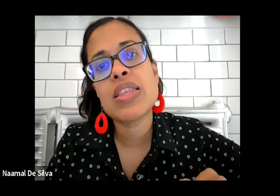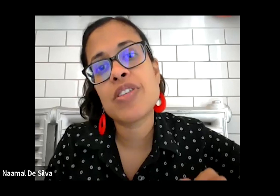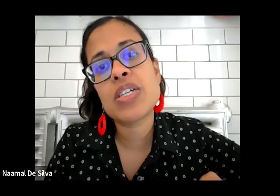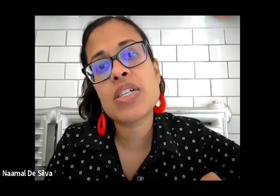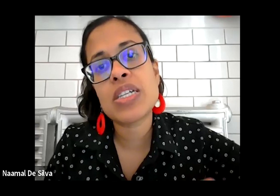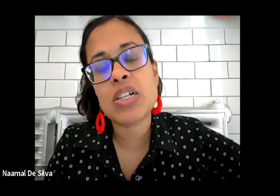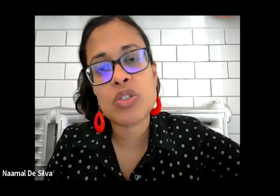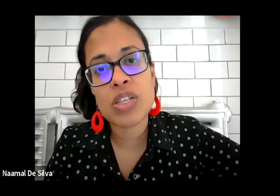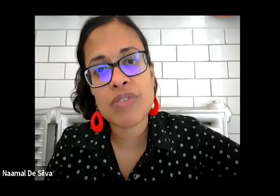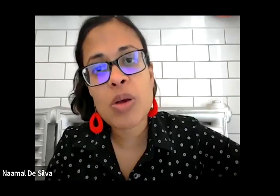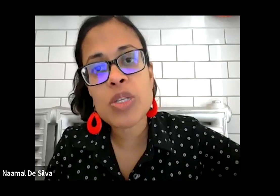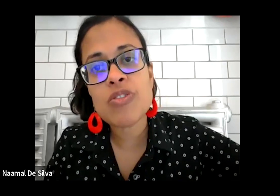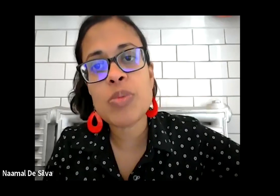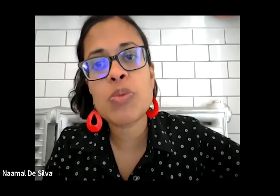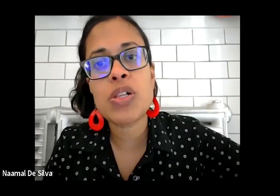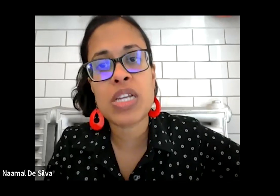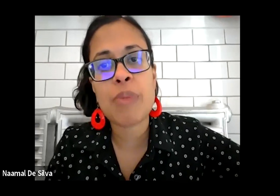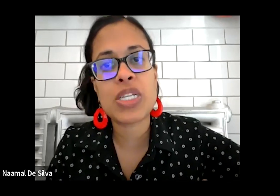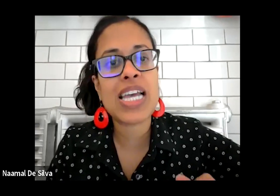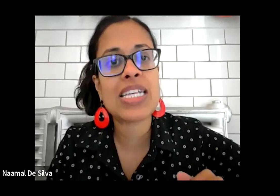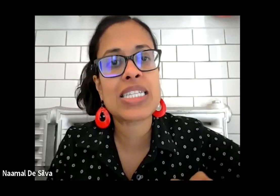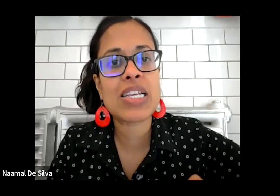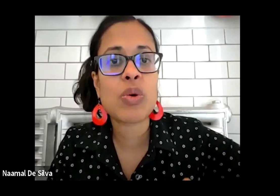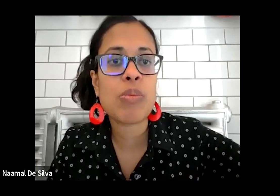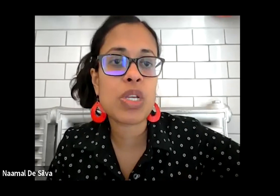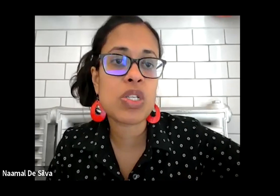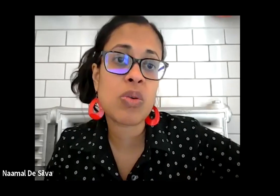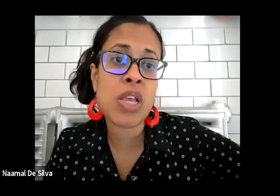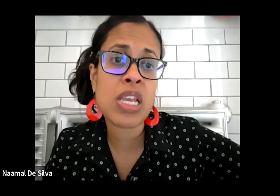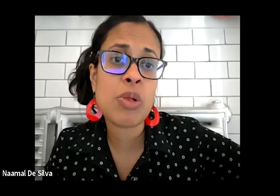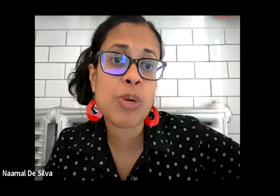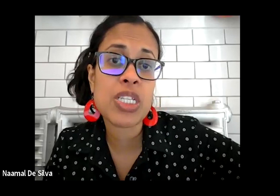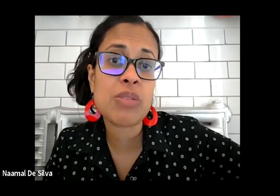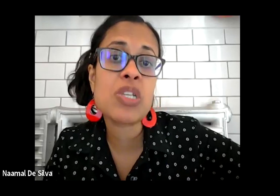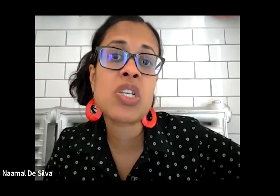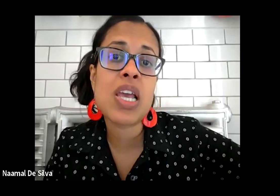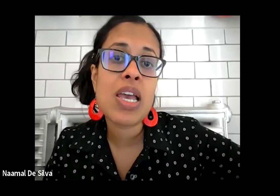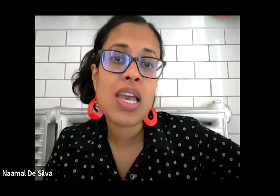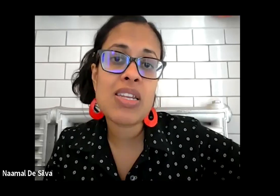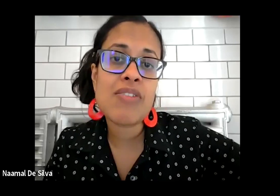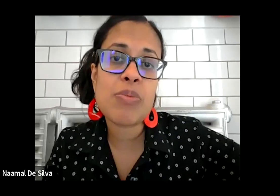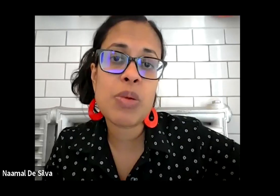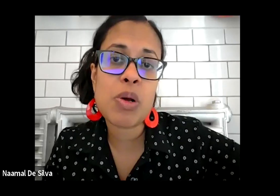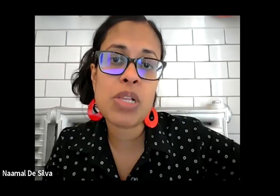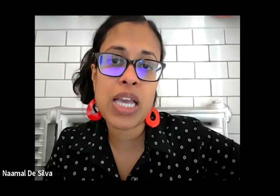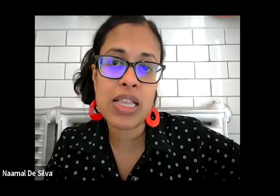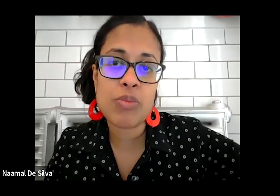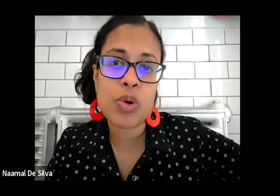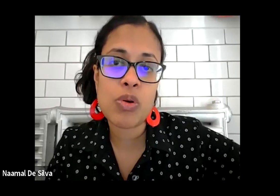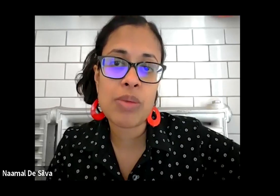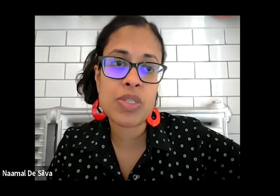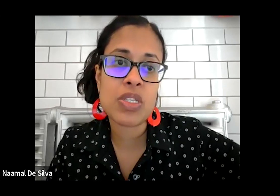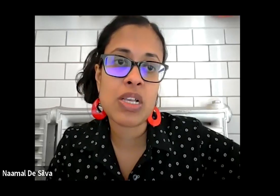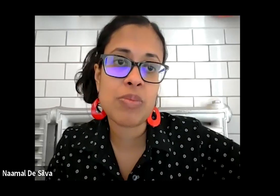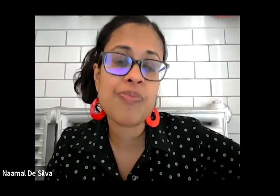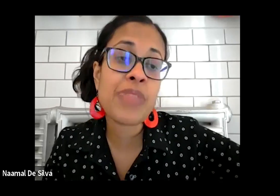the physical and cultural environments of people, adapting tasks and equipment to enable participation, and developing public health